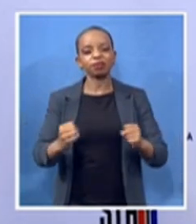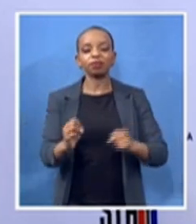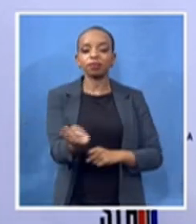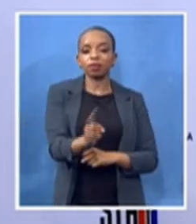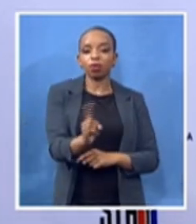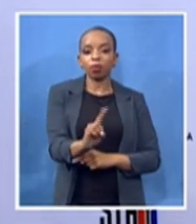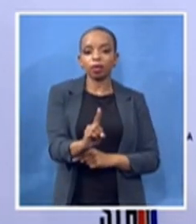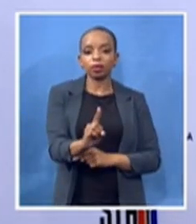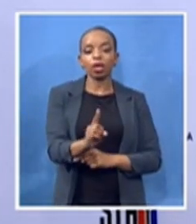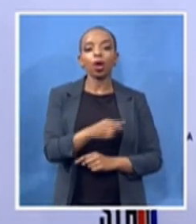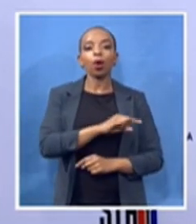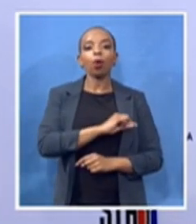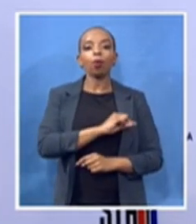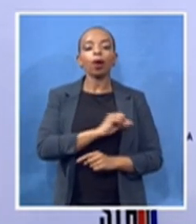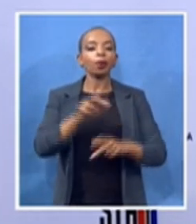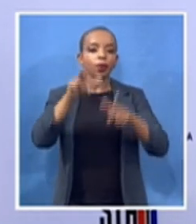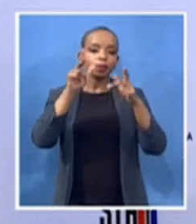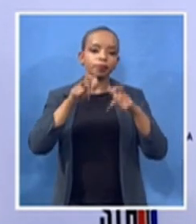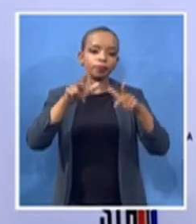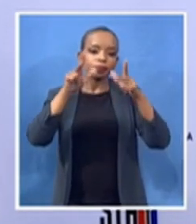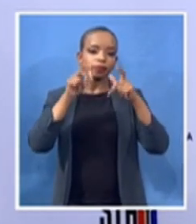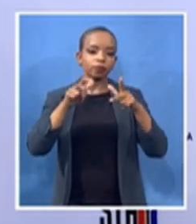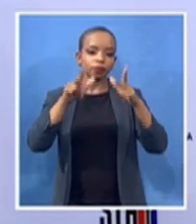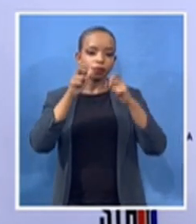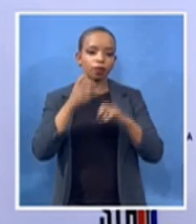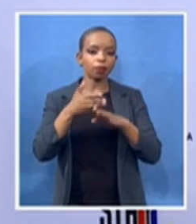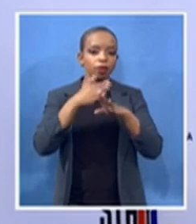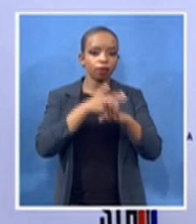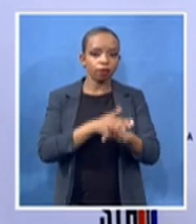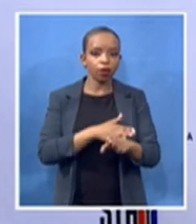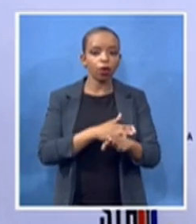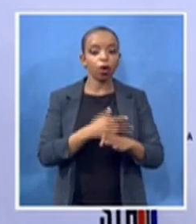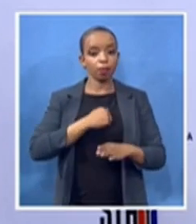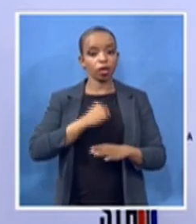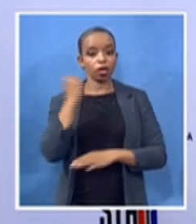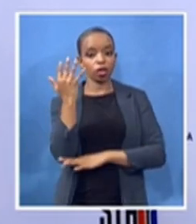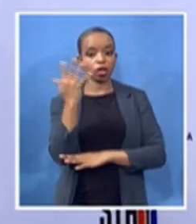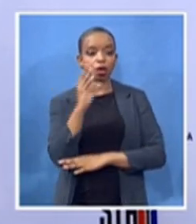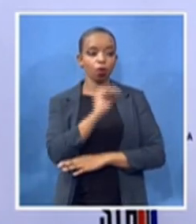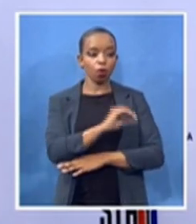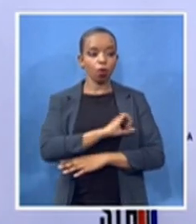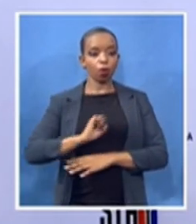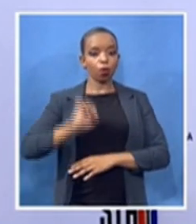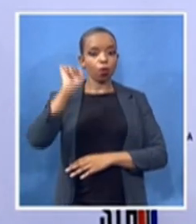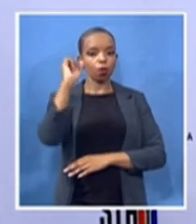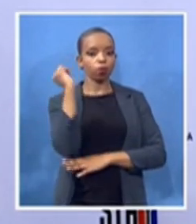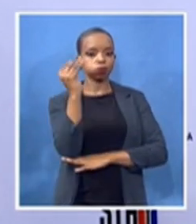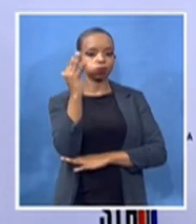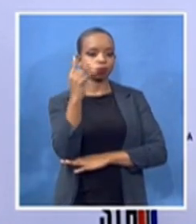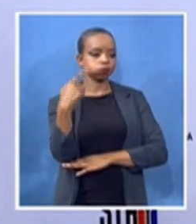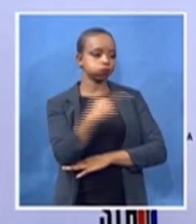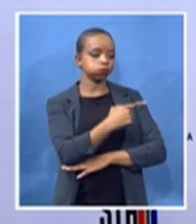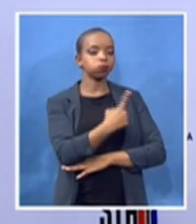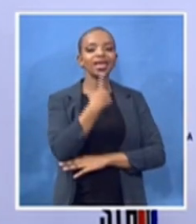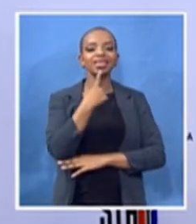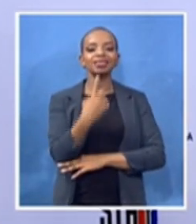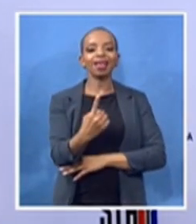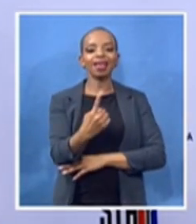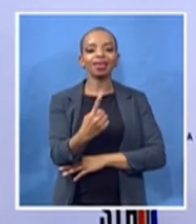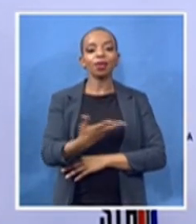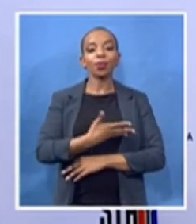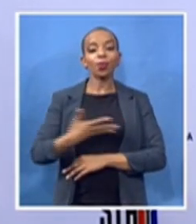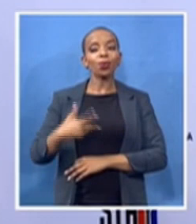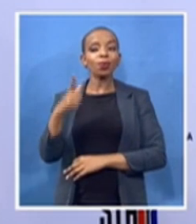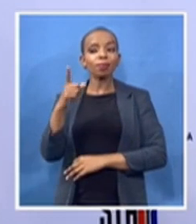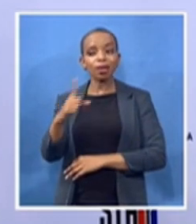before my address that umam charlotte believes that when you rise you need to also bring others with you because that's what